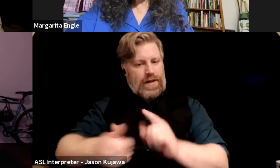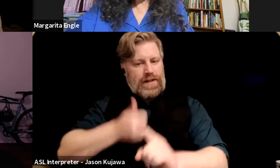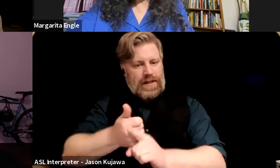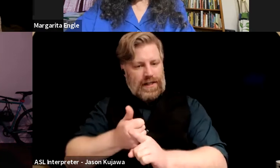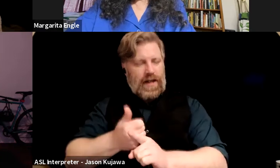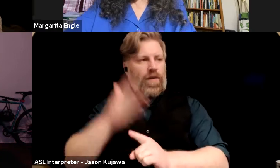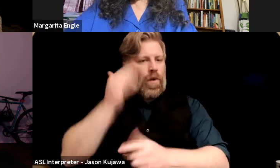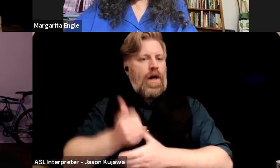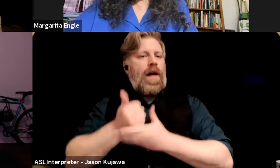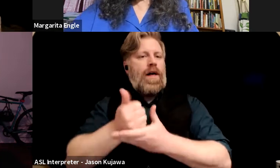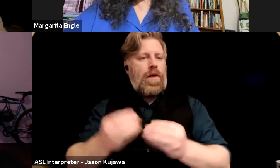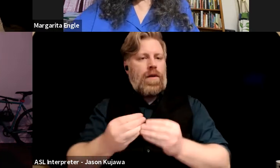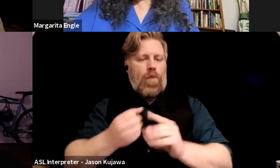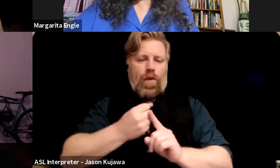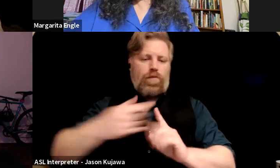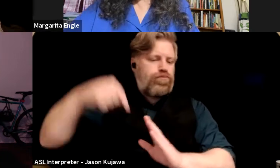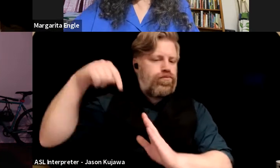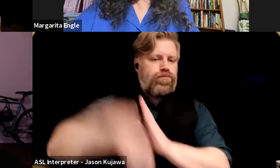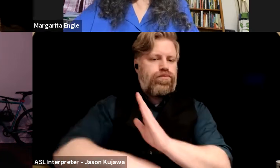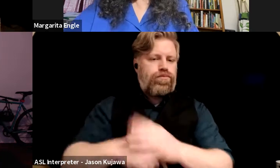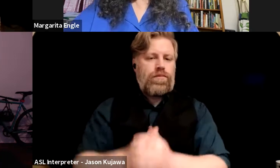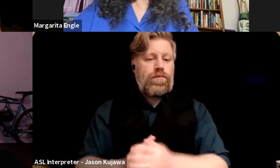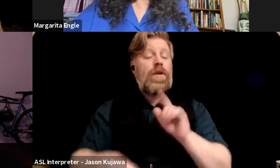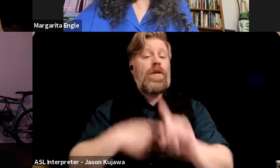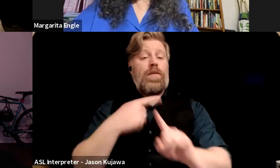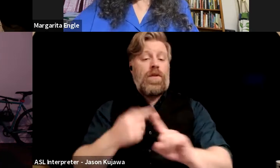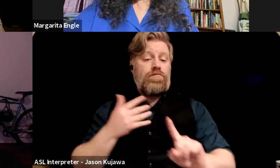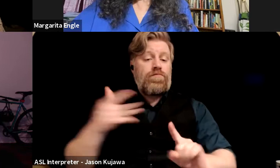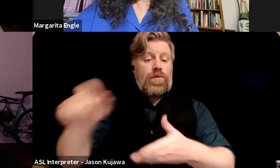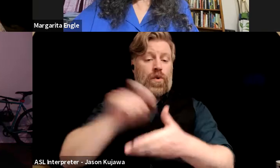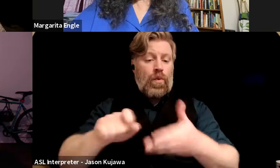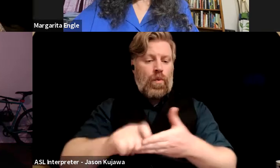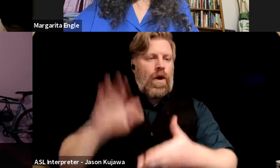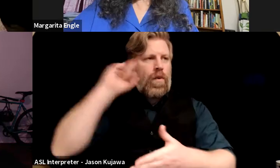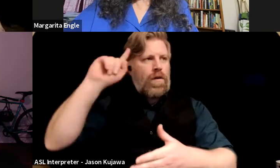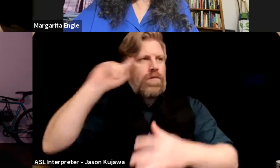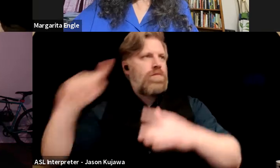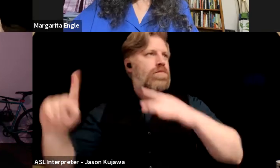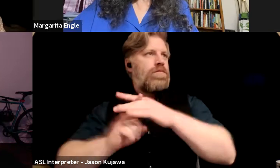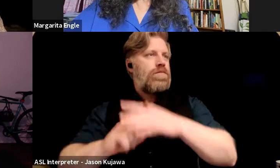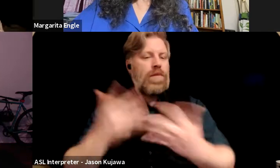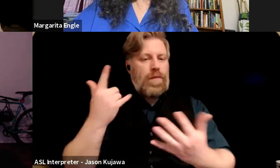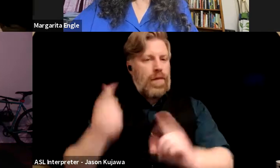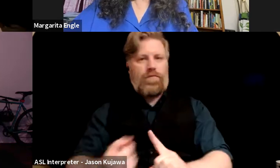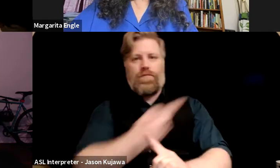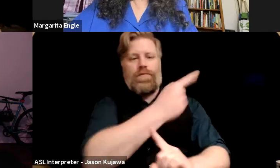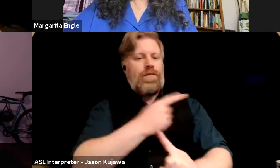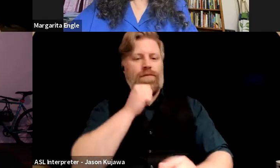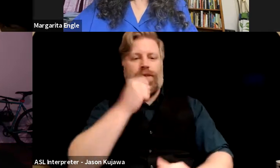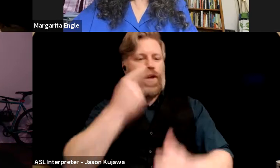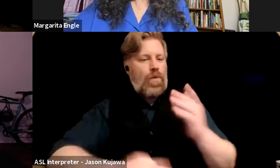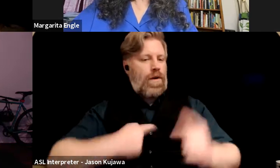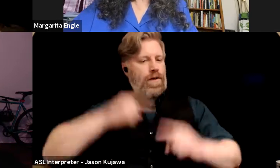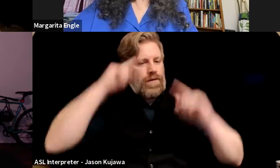along the way, things will crop up, my characters will suddenly decide that they don't want to do what I plan for them to do. And there, there is